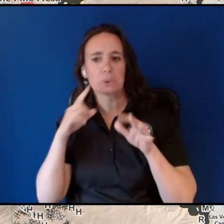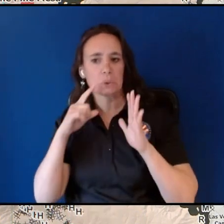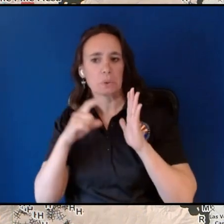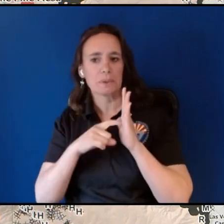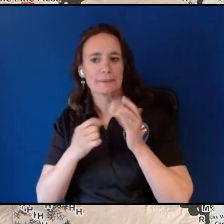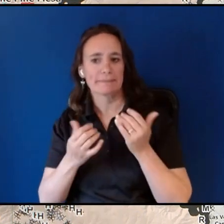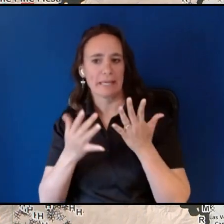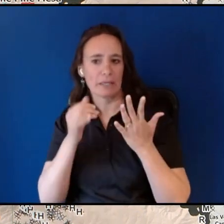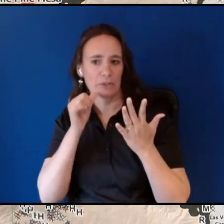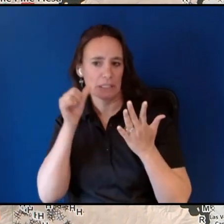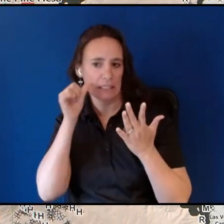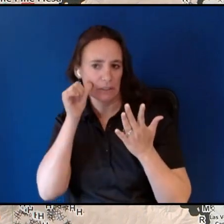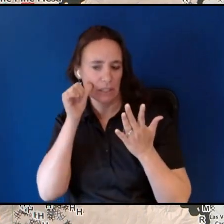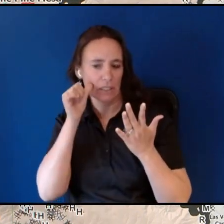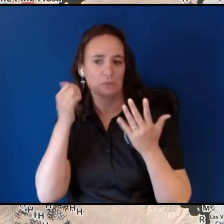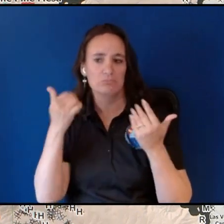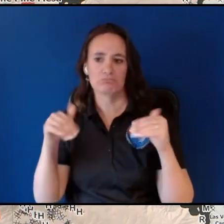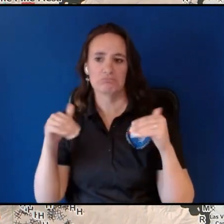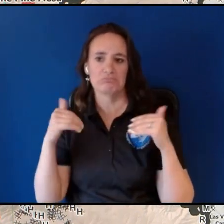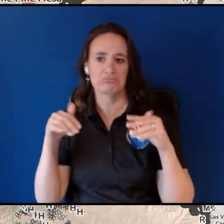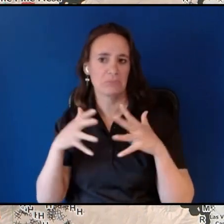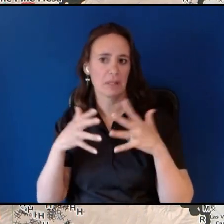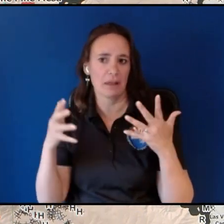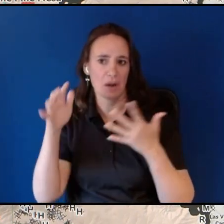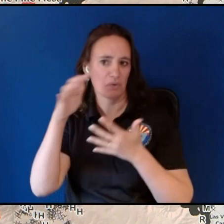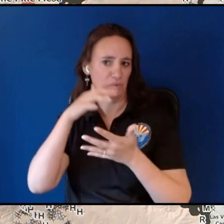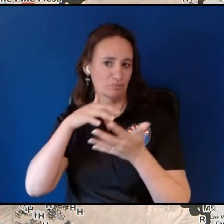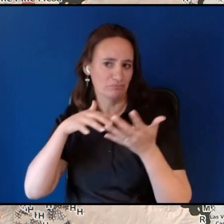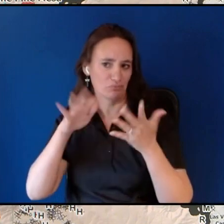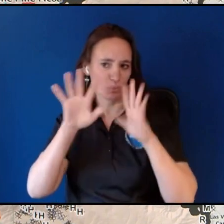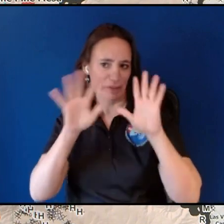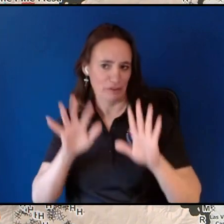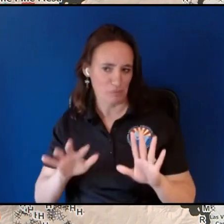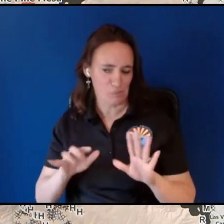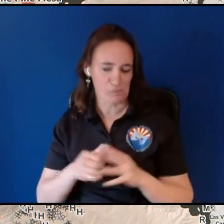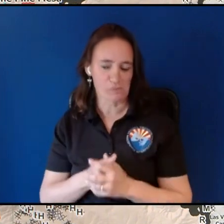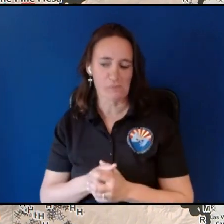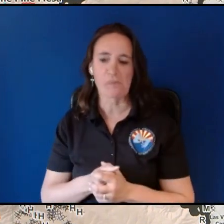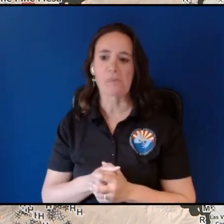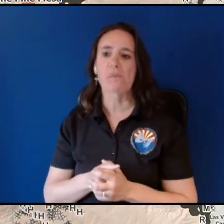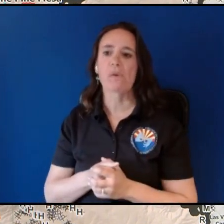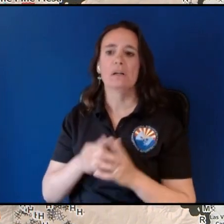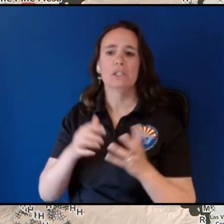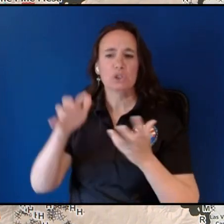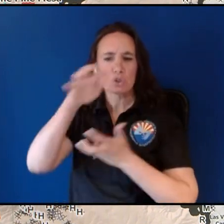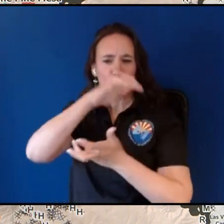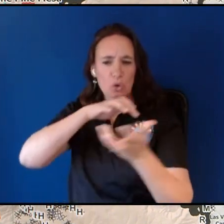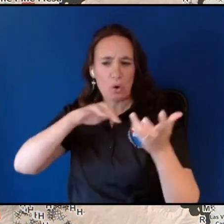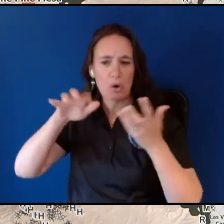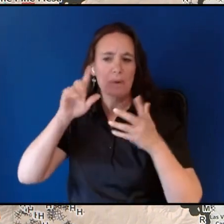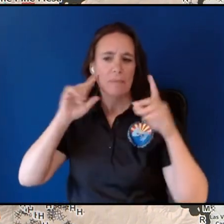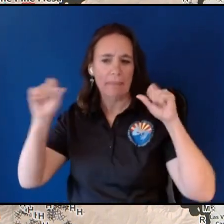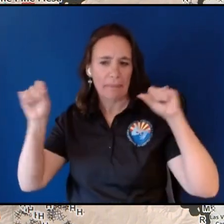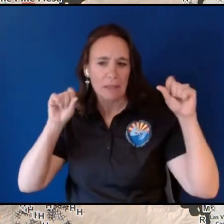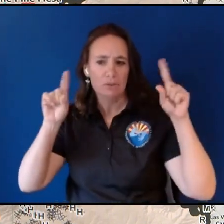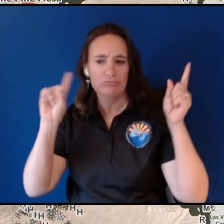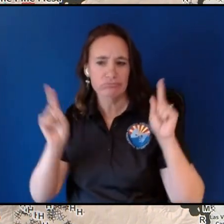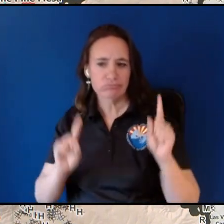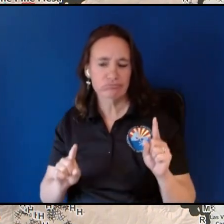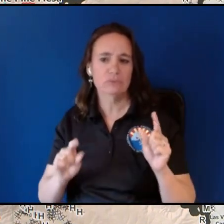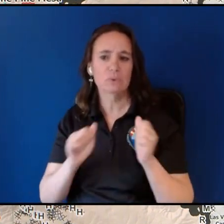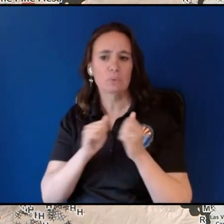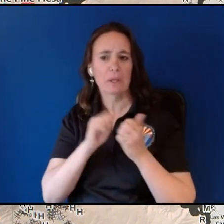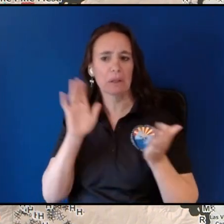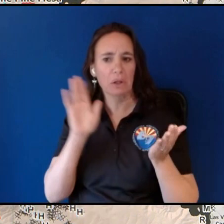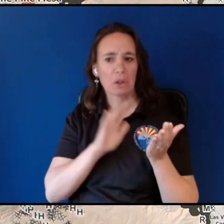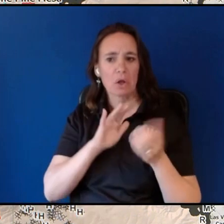active weather day as I'm sure you know so we had a few thunderstorms roll through with that low pressure system most of those